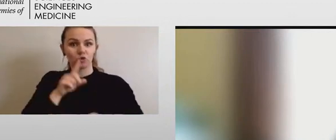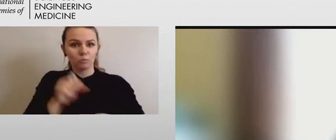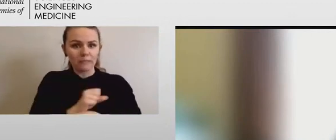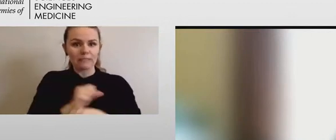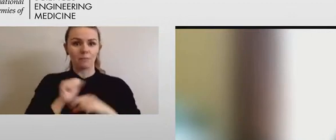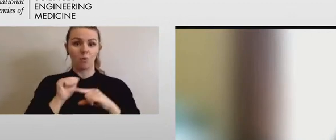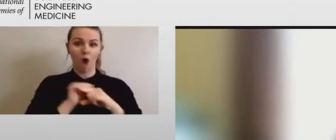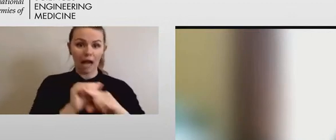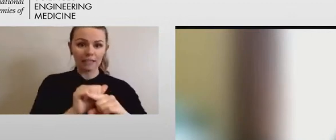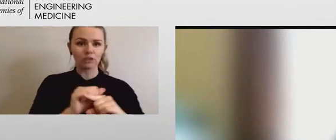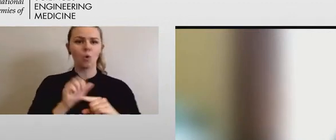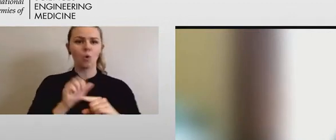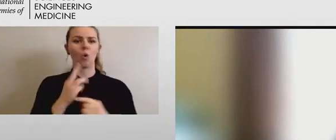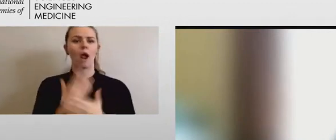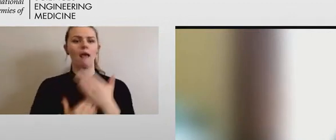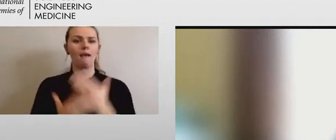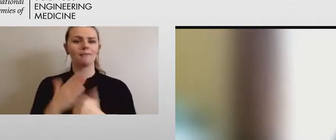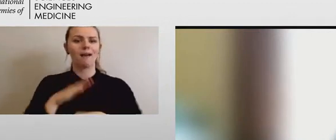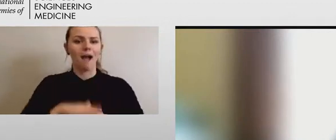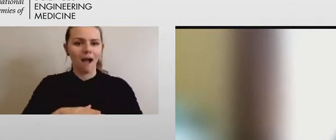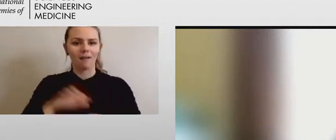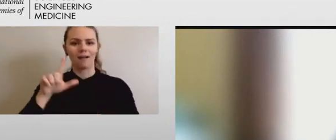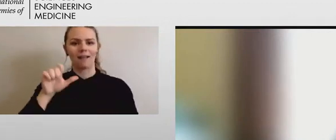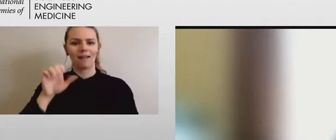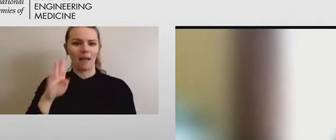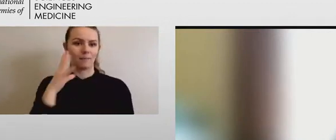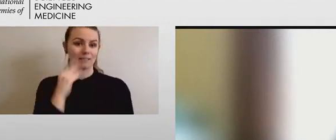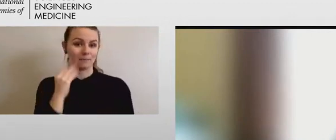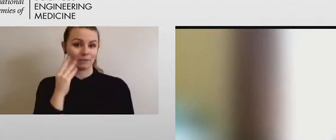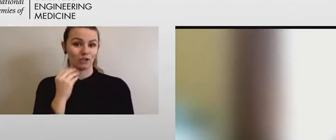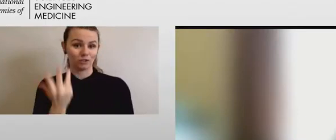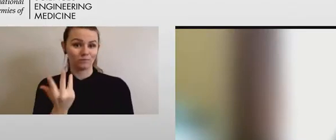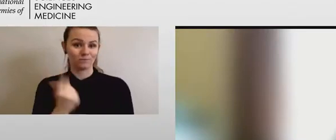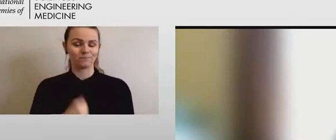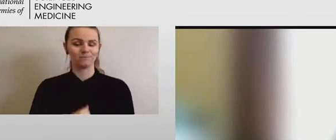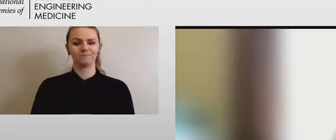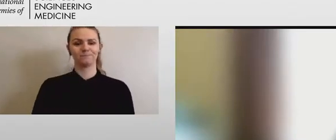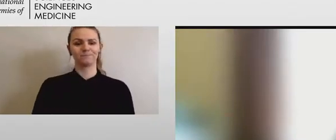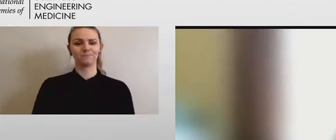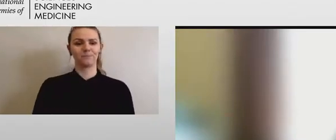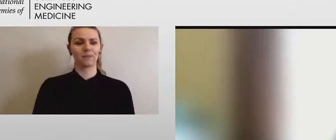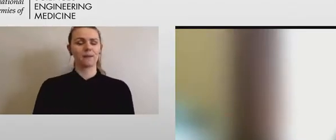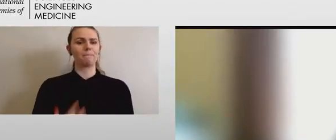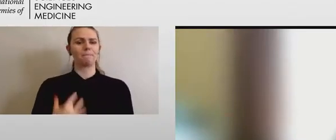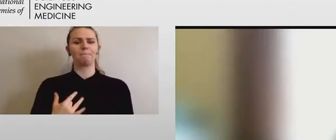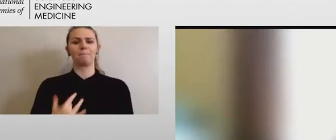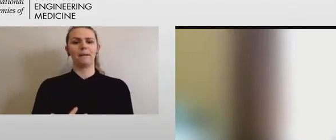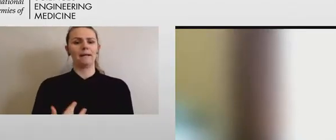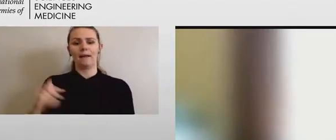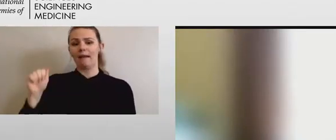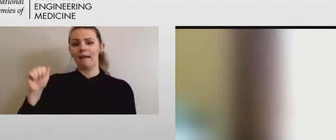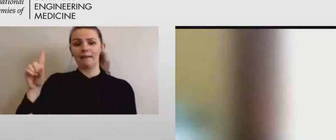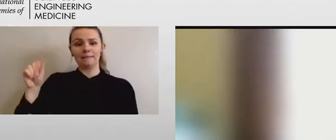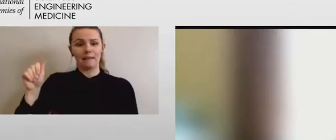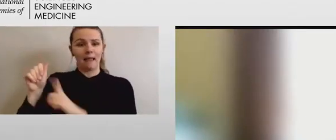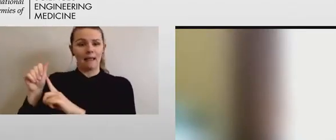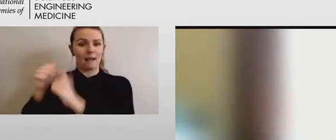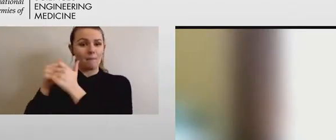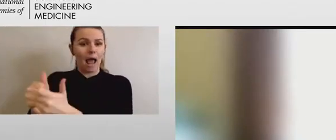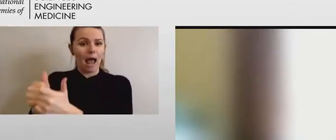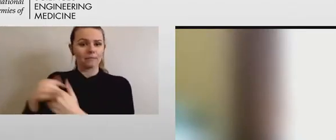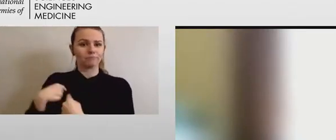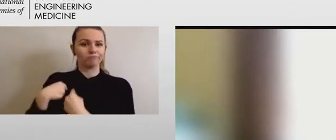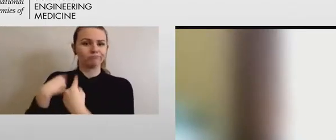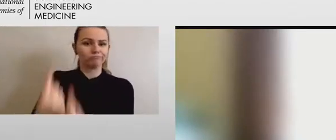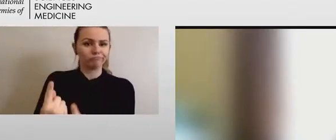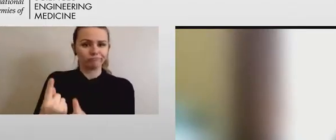experiences. Too often, the focus of ADA compliance in the past has been really